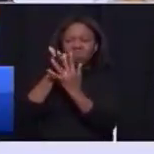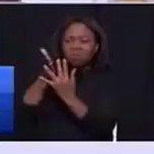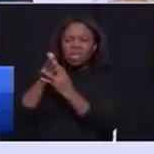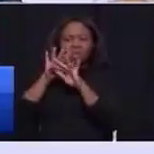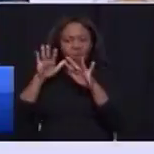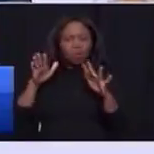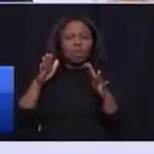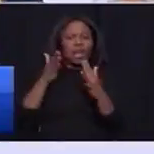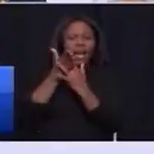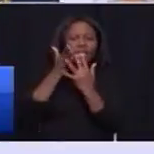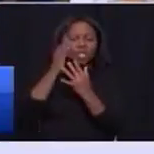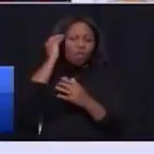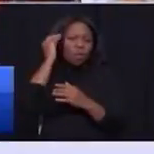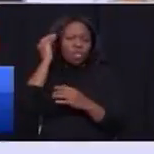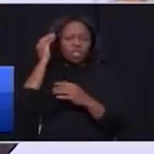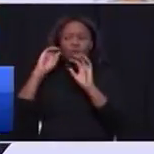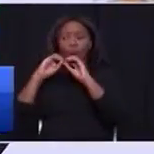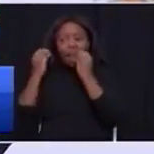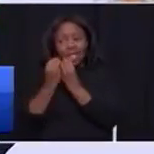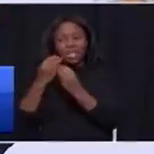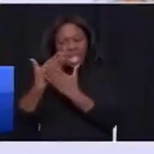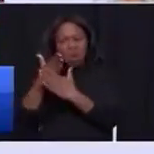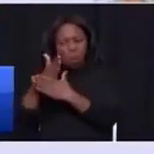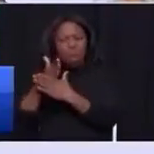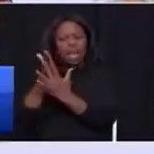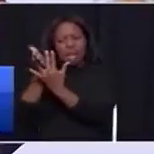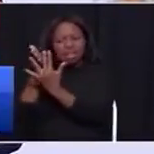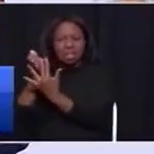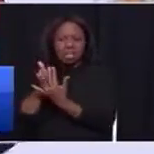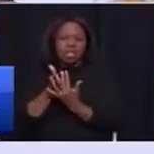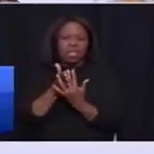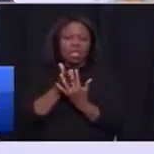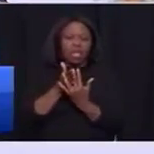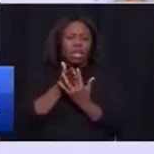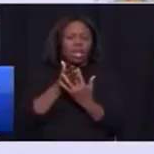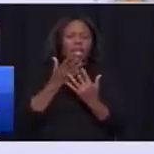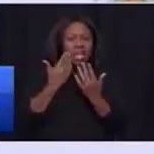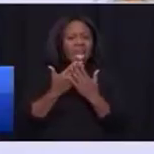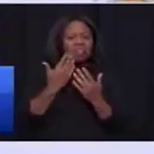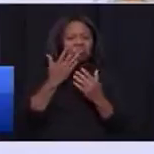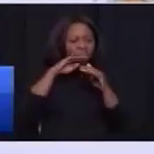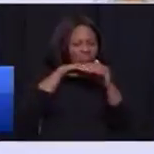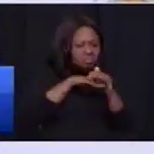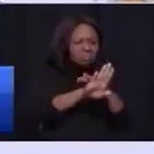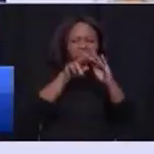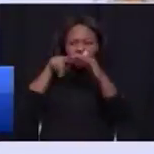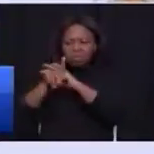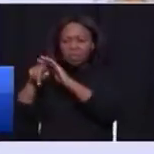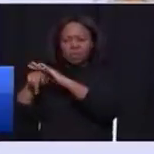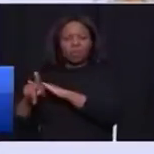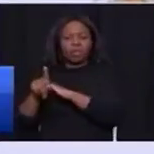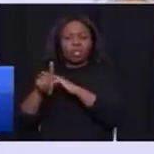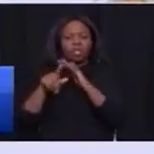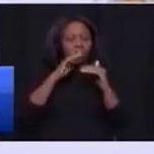industry and taxi organizations operating there can leverage on, leverage on these assets to build the